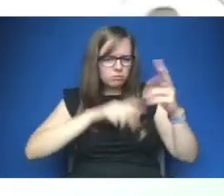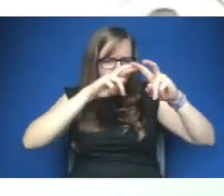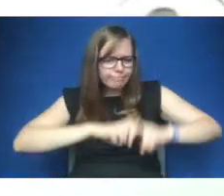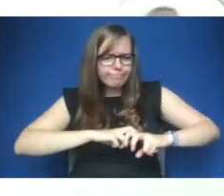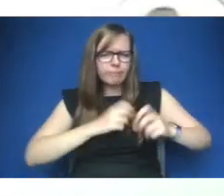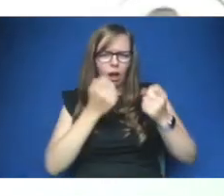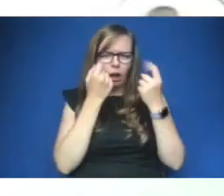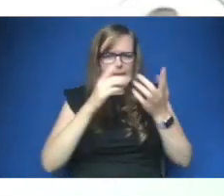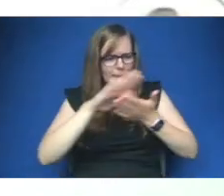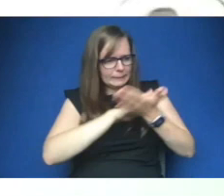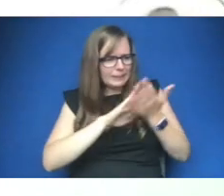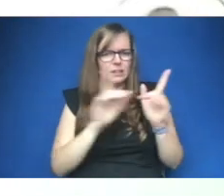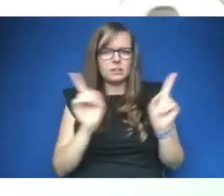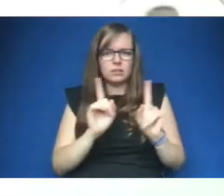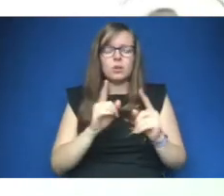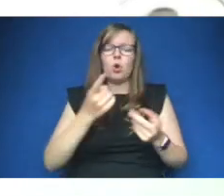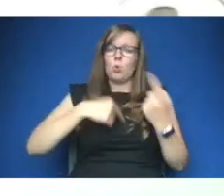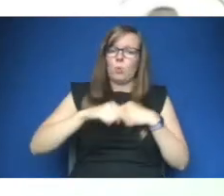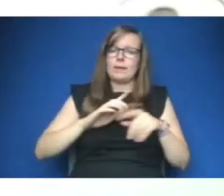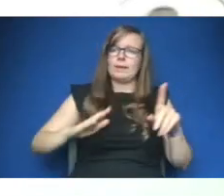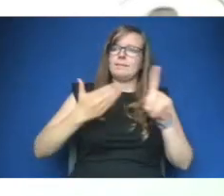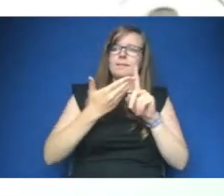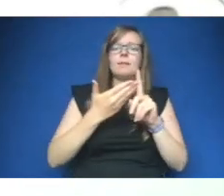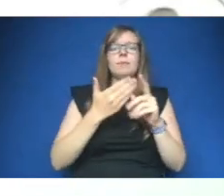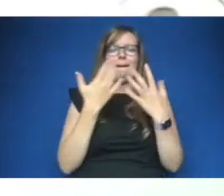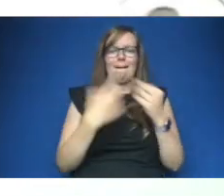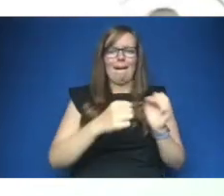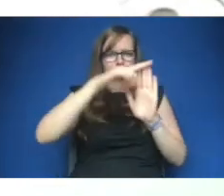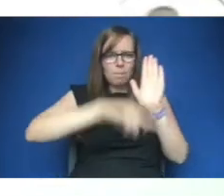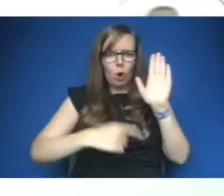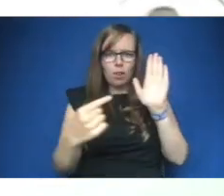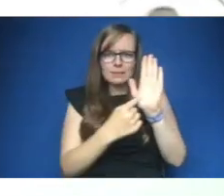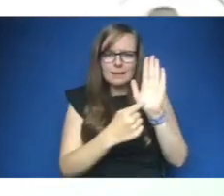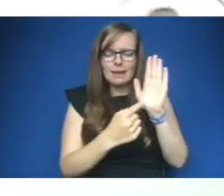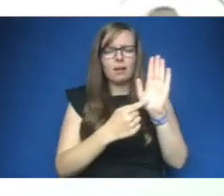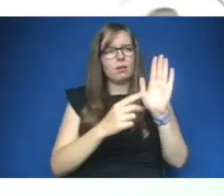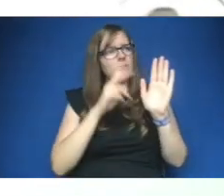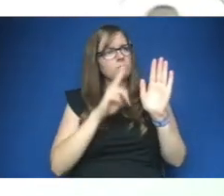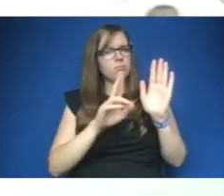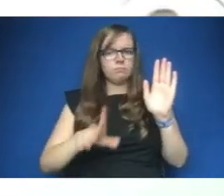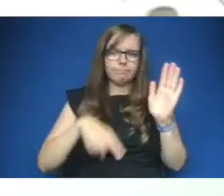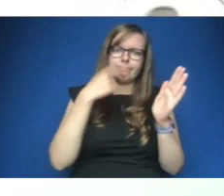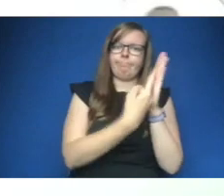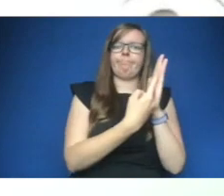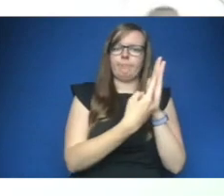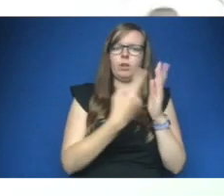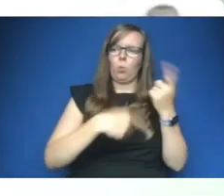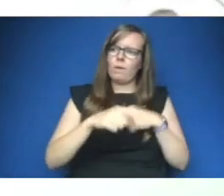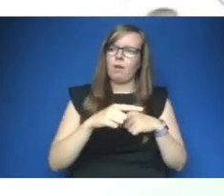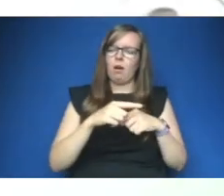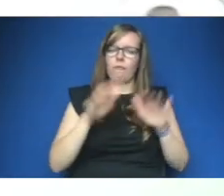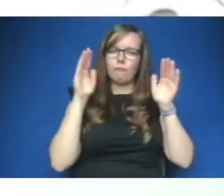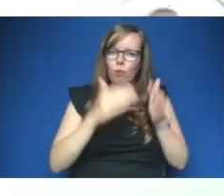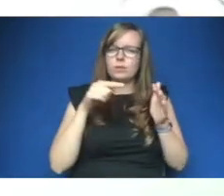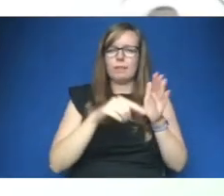to put things into policy looking to think put things into change that we are addressing all of these issues are not excluding